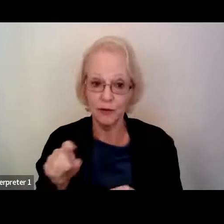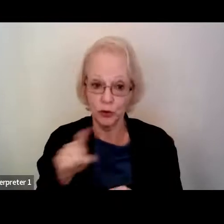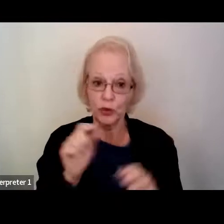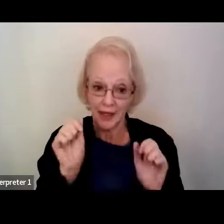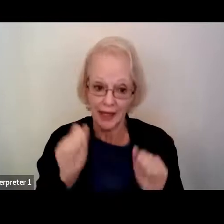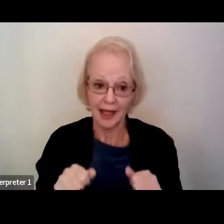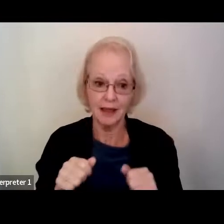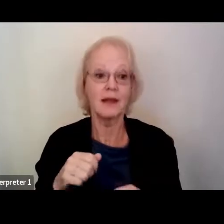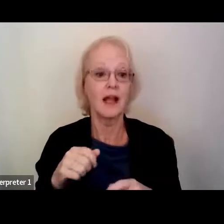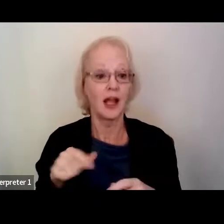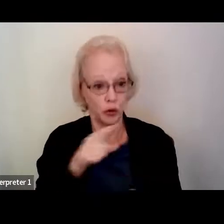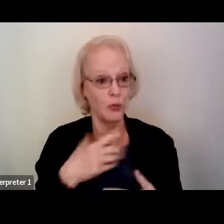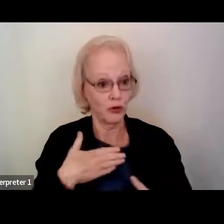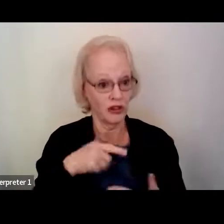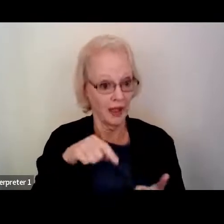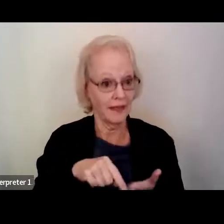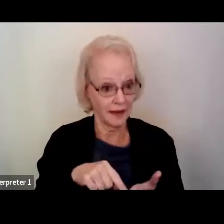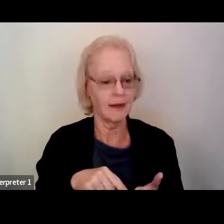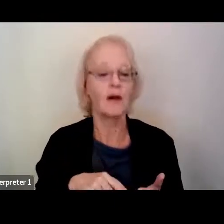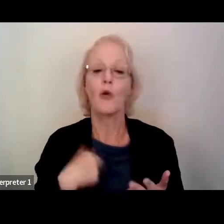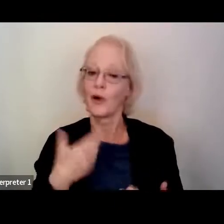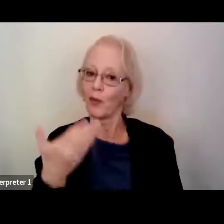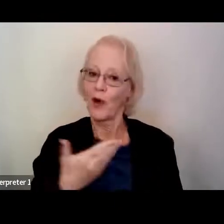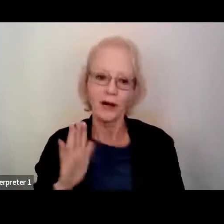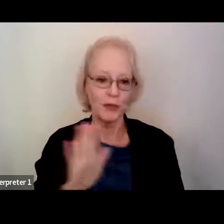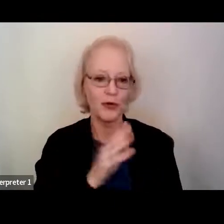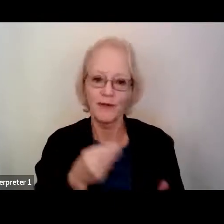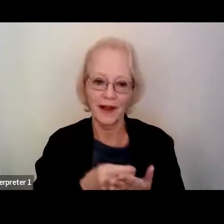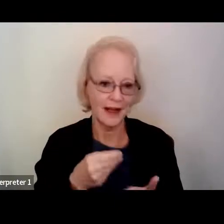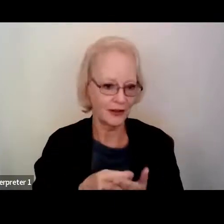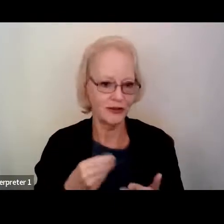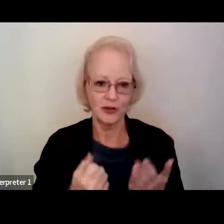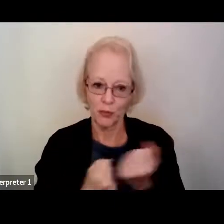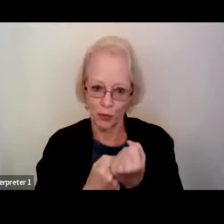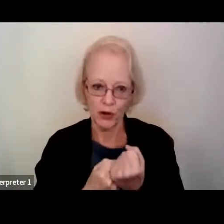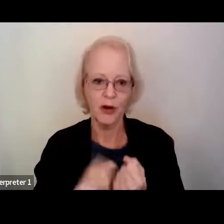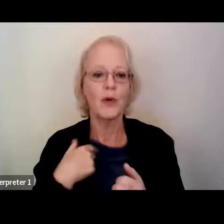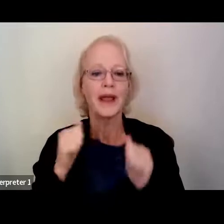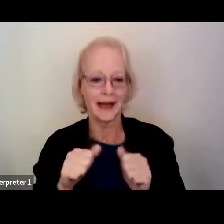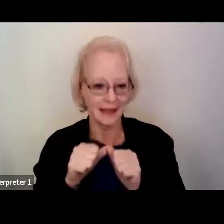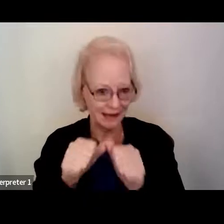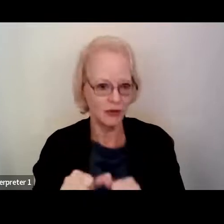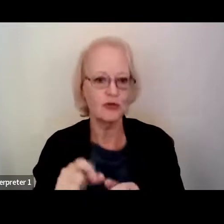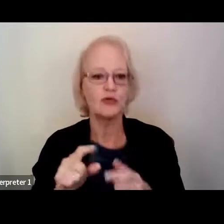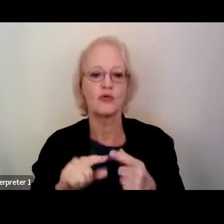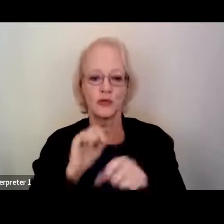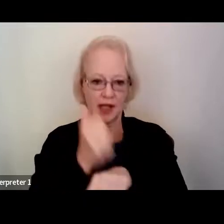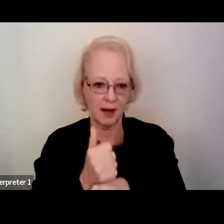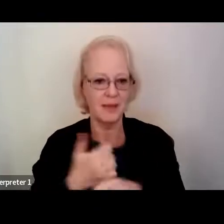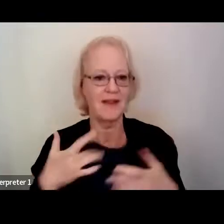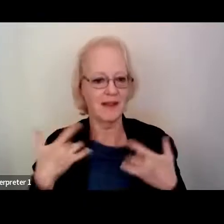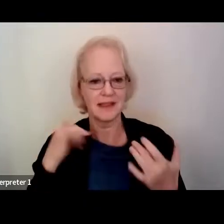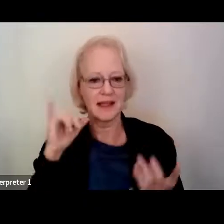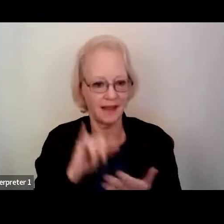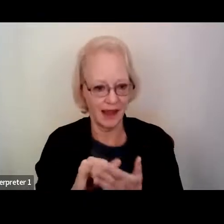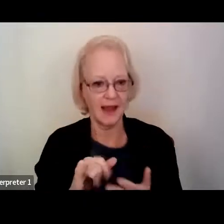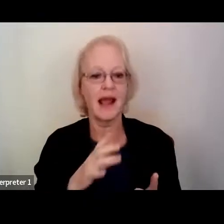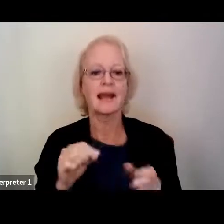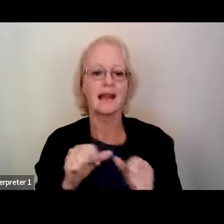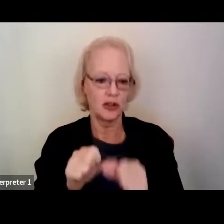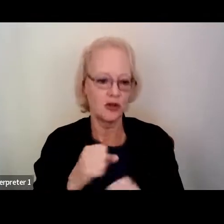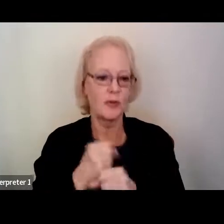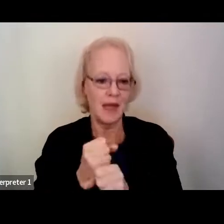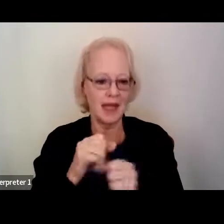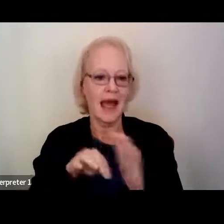financial support to ensure we can continue to organize events like this and to make them as accessible as possible. Please